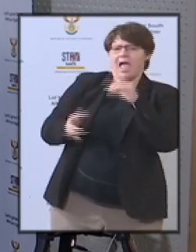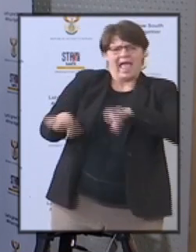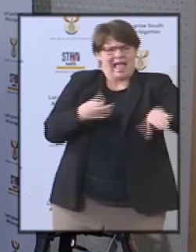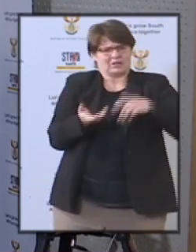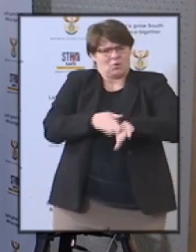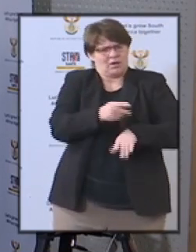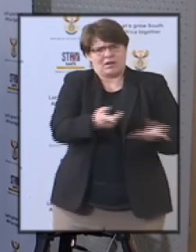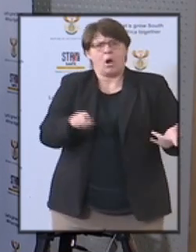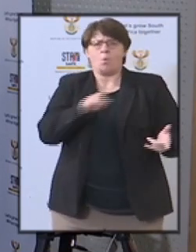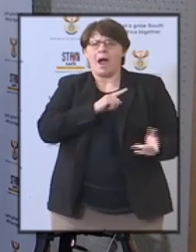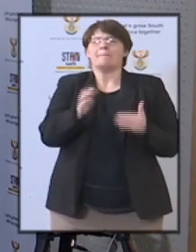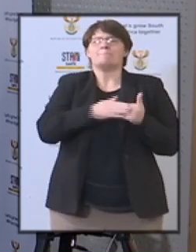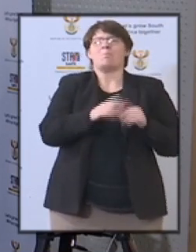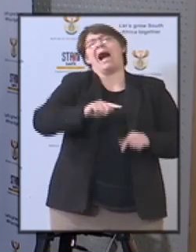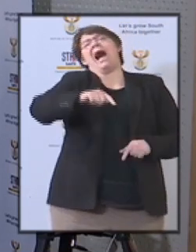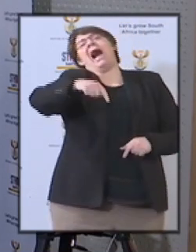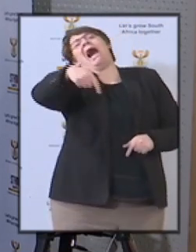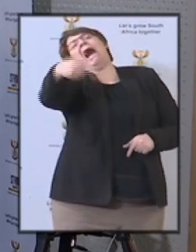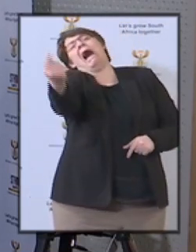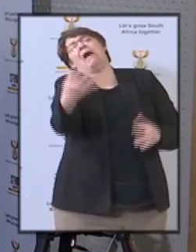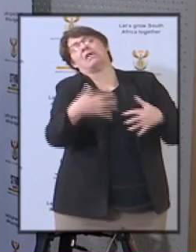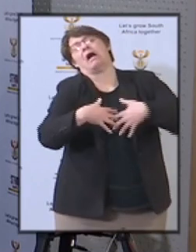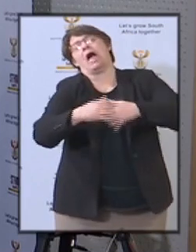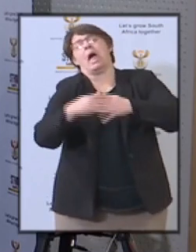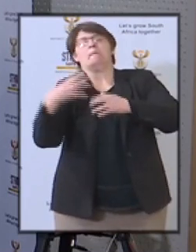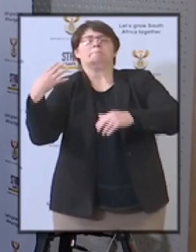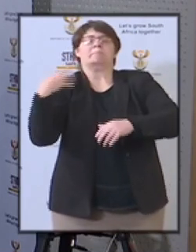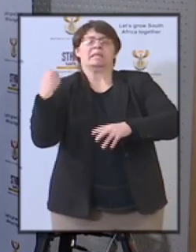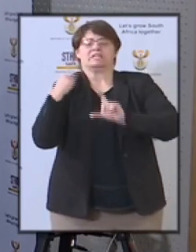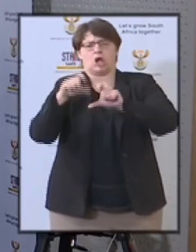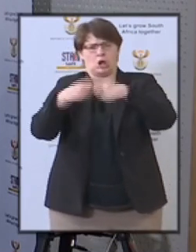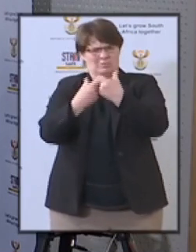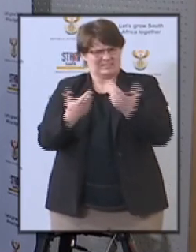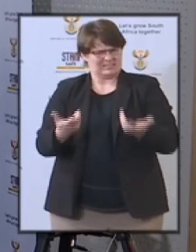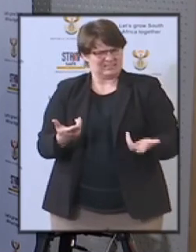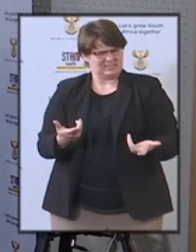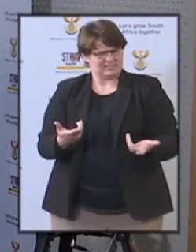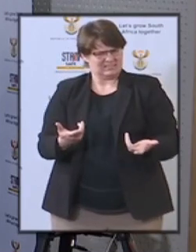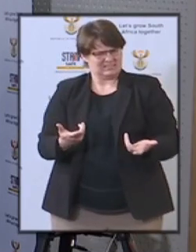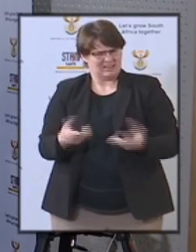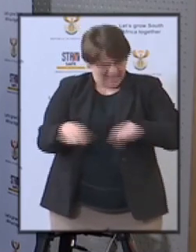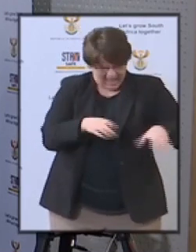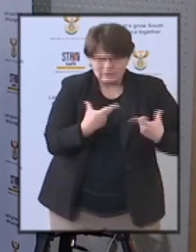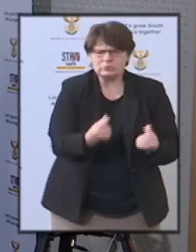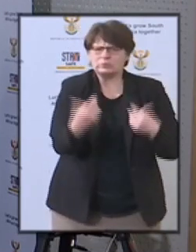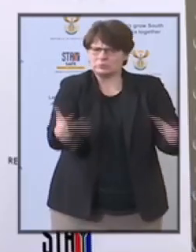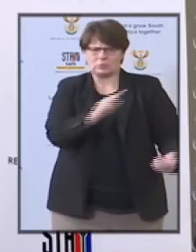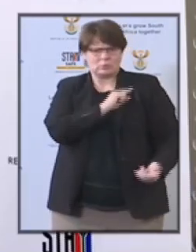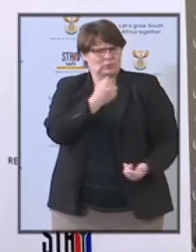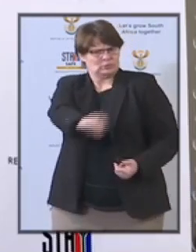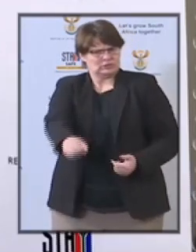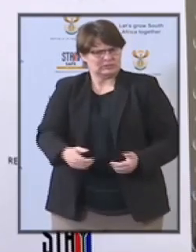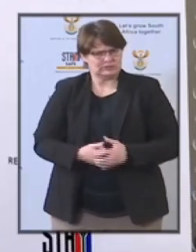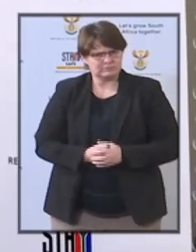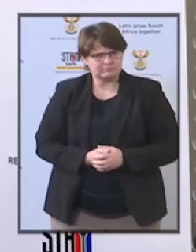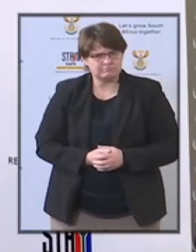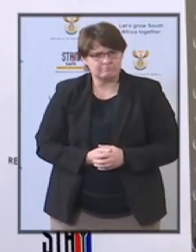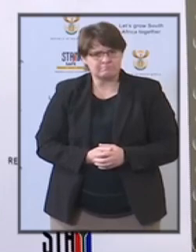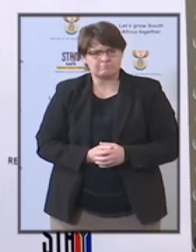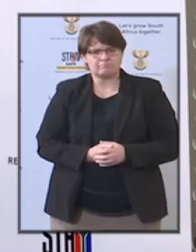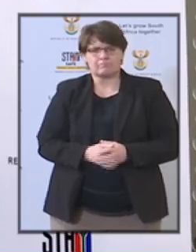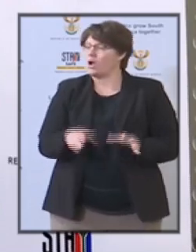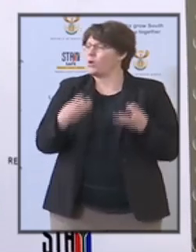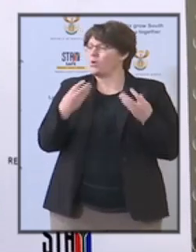of forming another uh inter-ministerial committee thank you thanks karen what's up